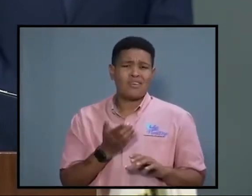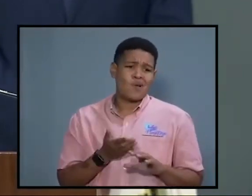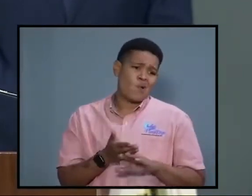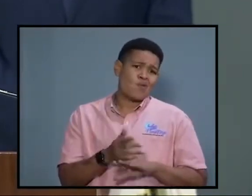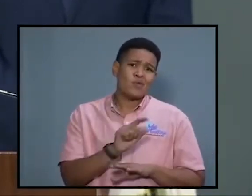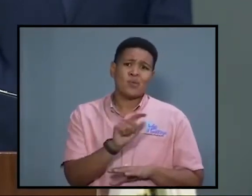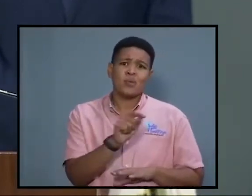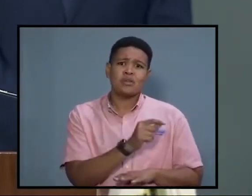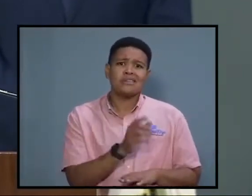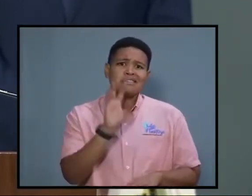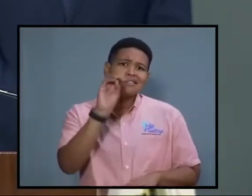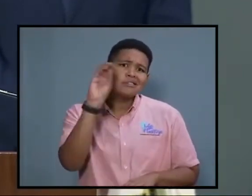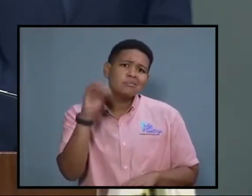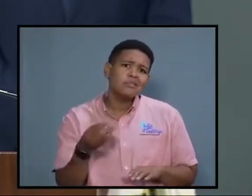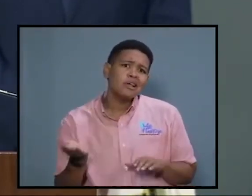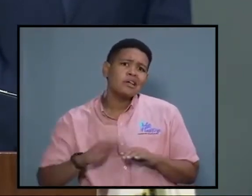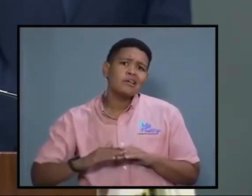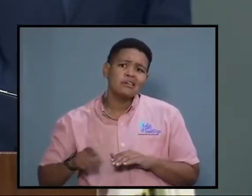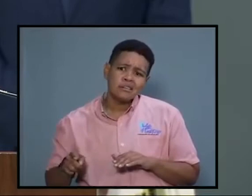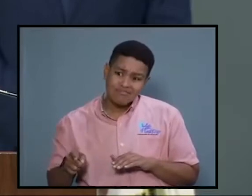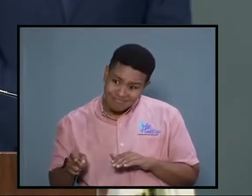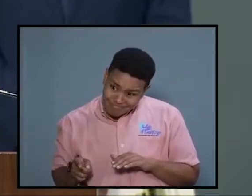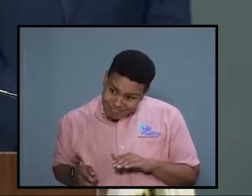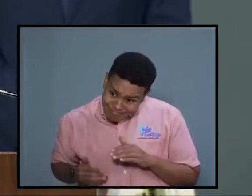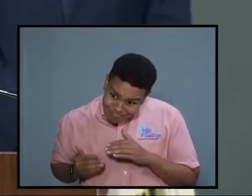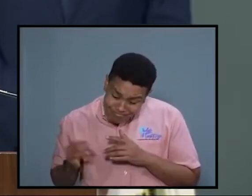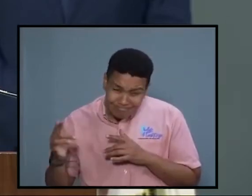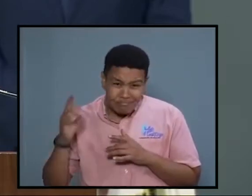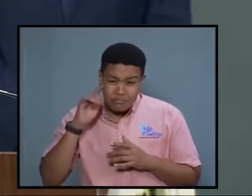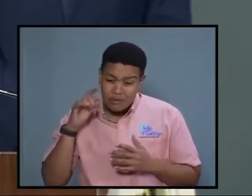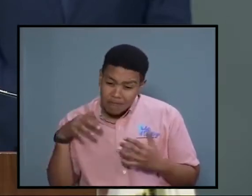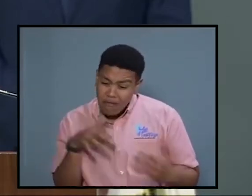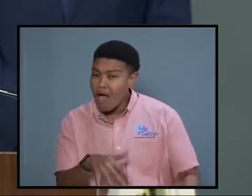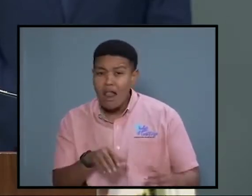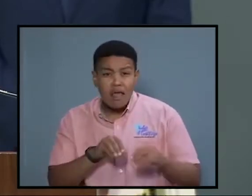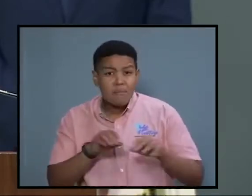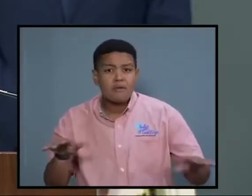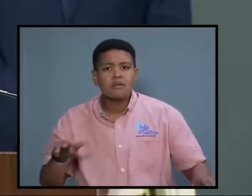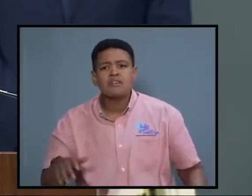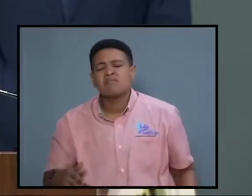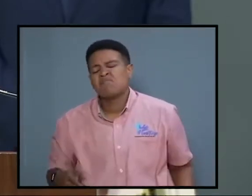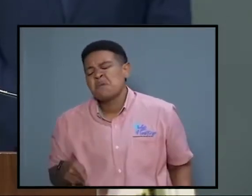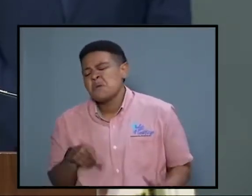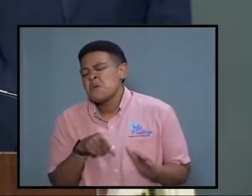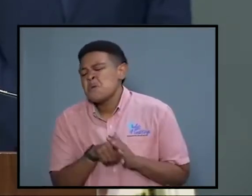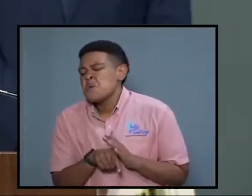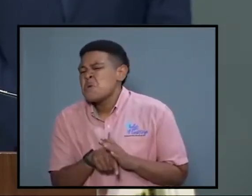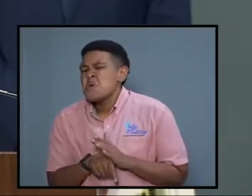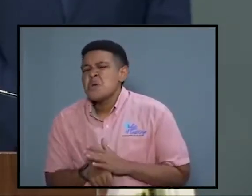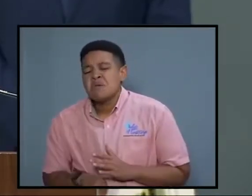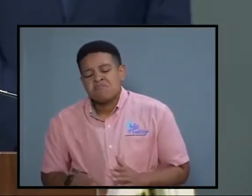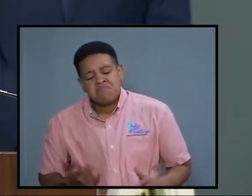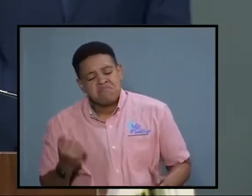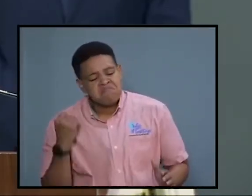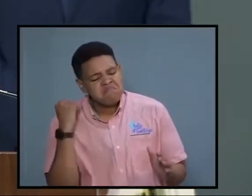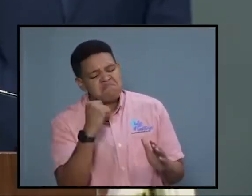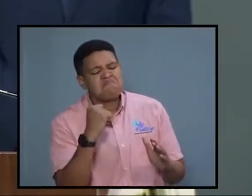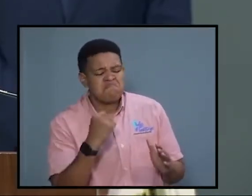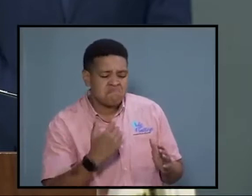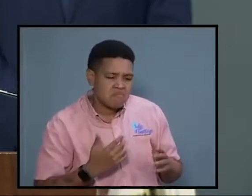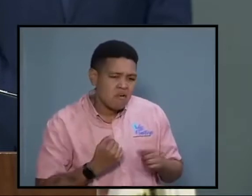They have shown, in this year, an increased propensity for severe violence, designed to kill, maim, and inspire fear.